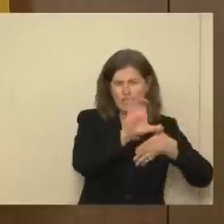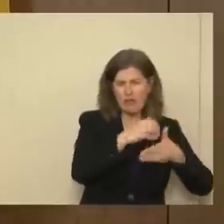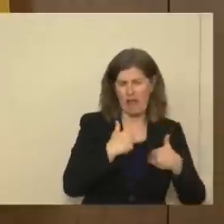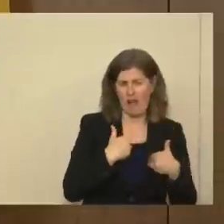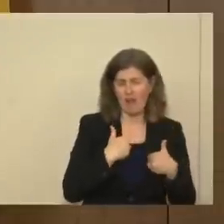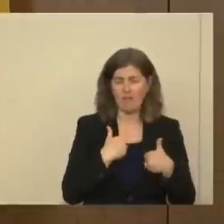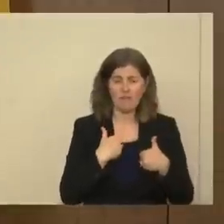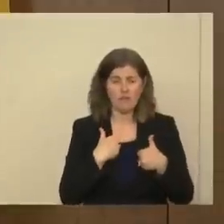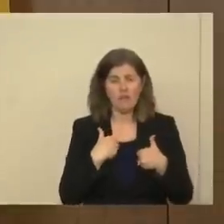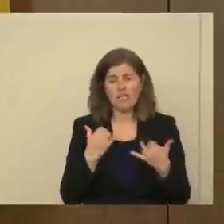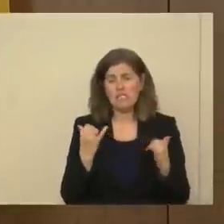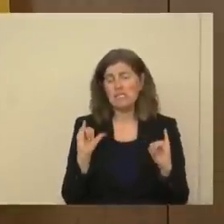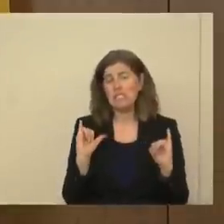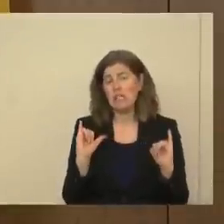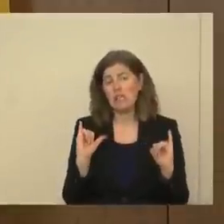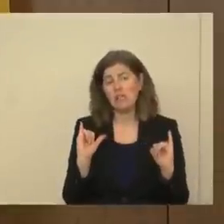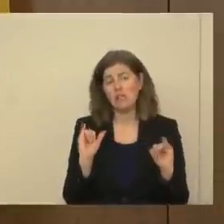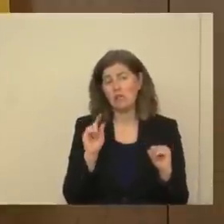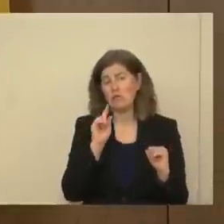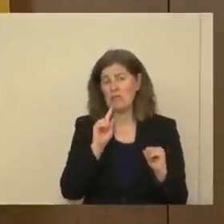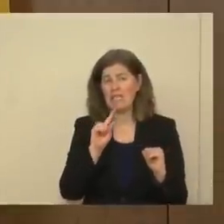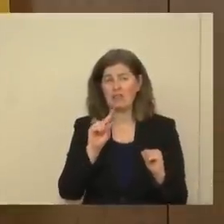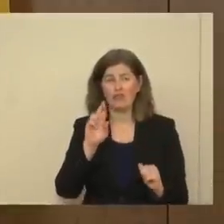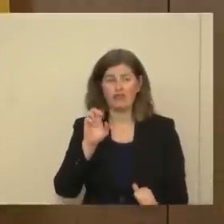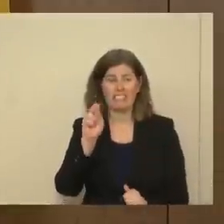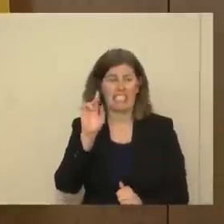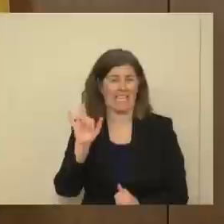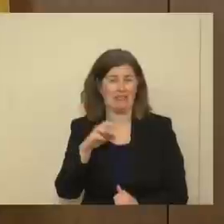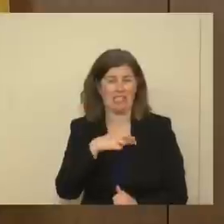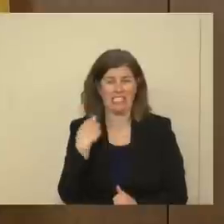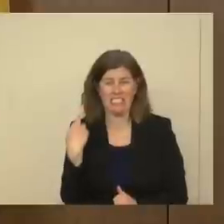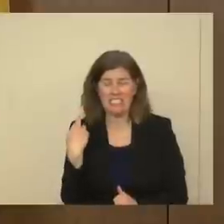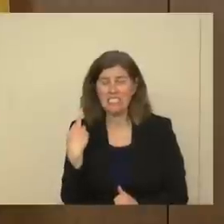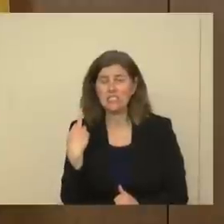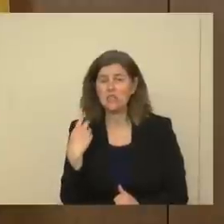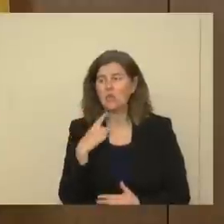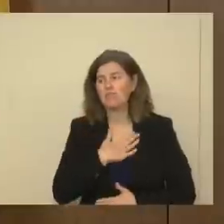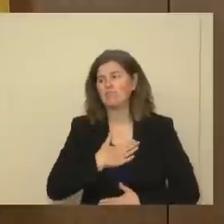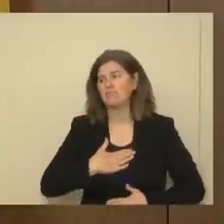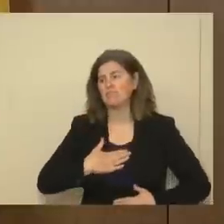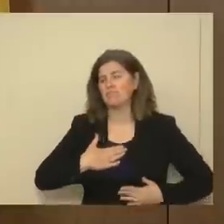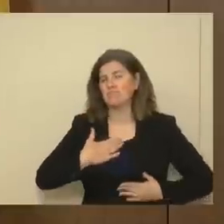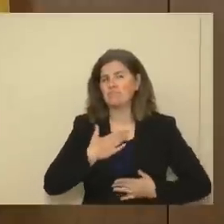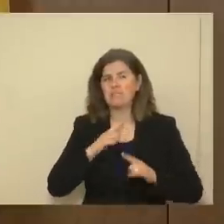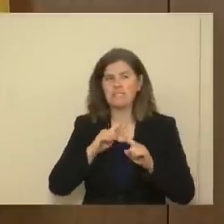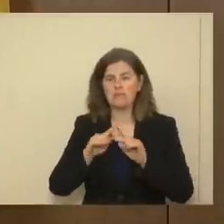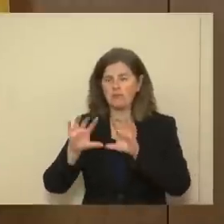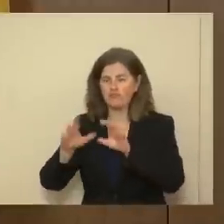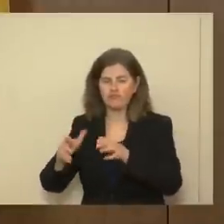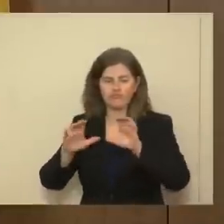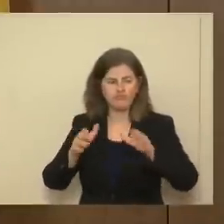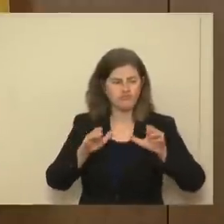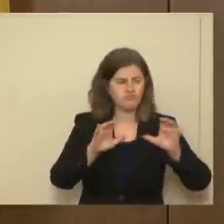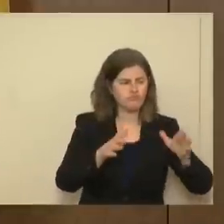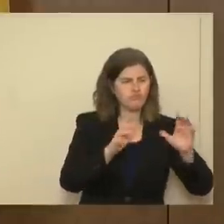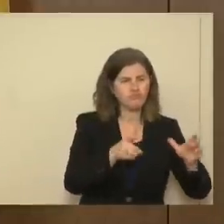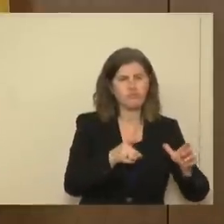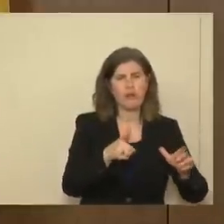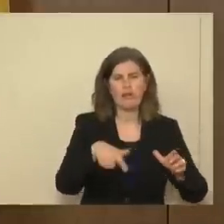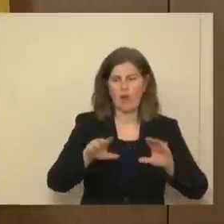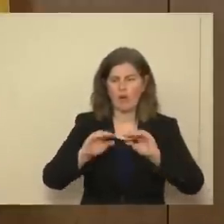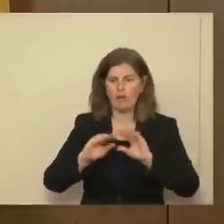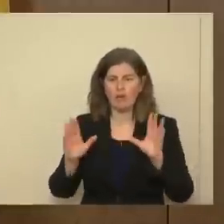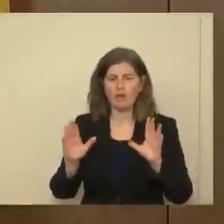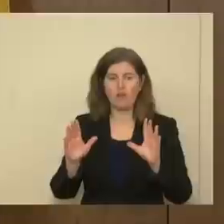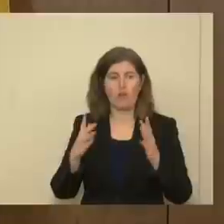I think it's still really risky, and I appreciate all the different groups who are very clear